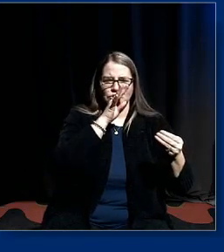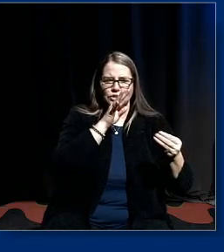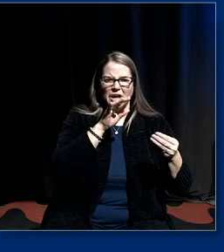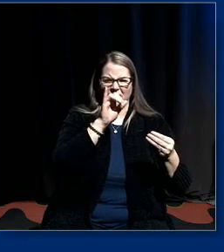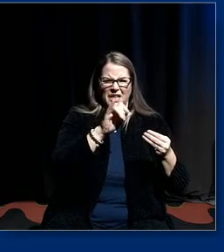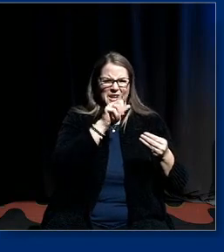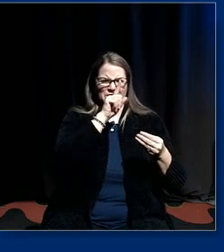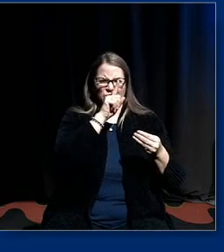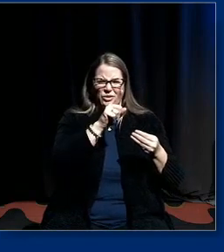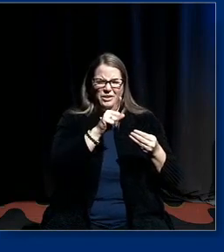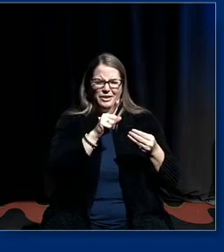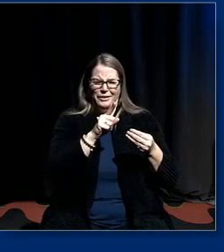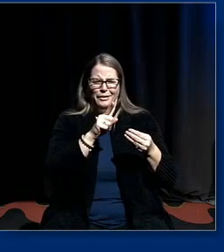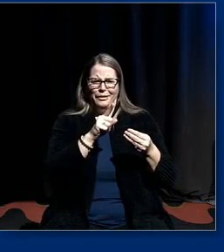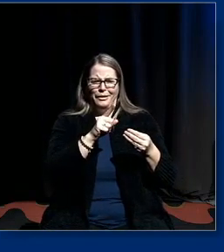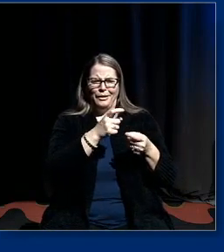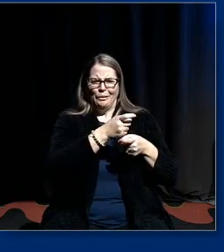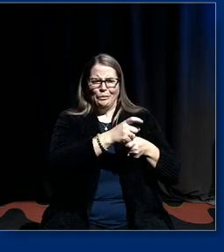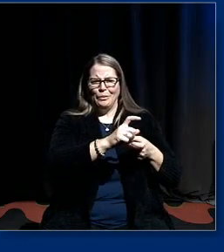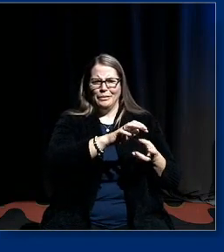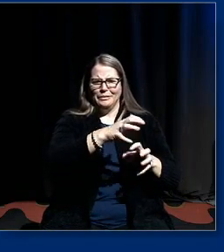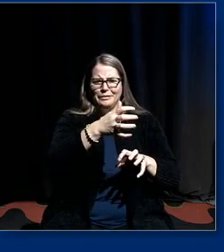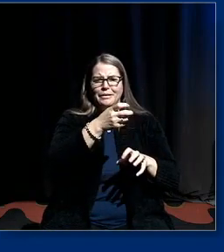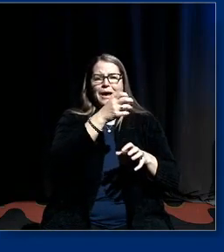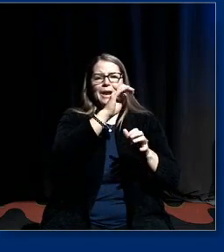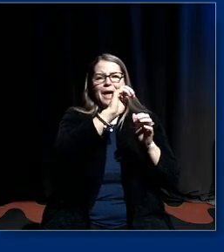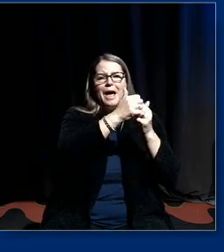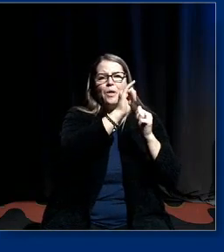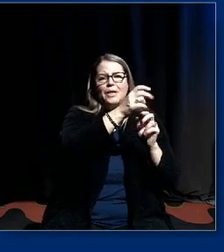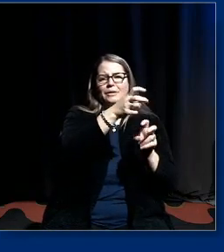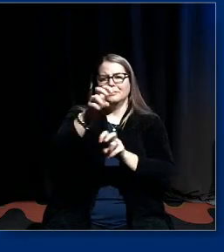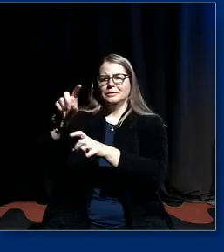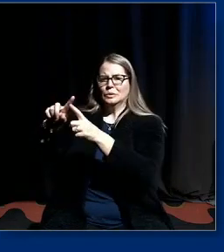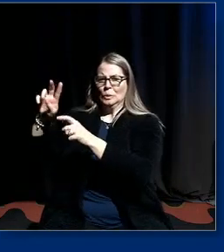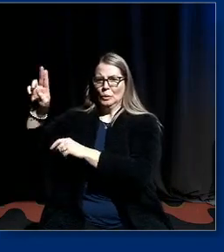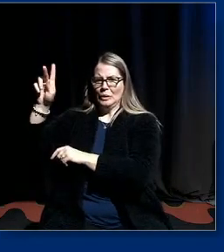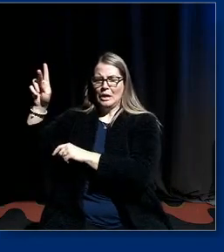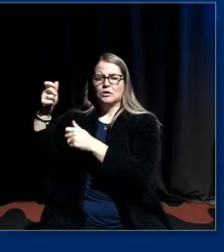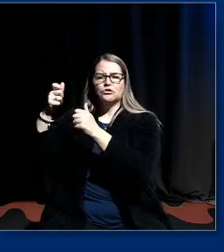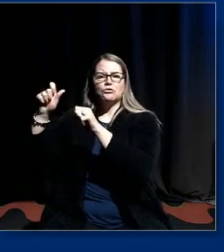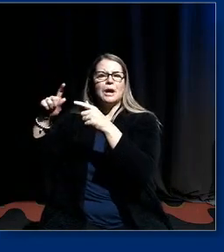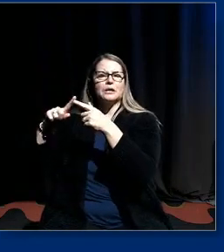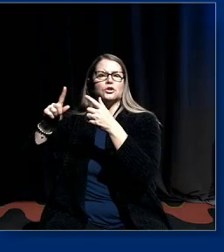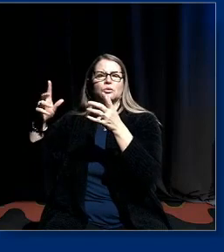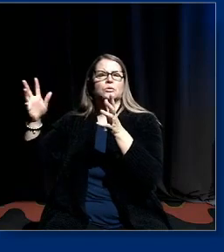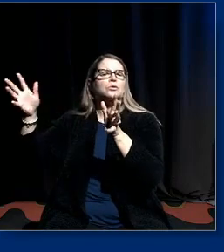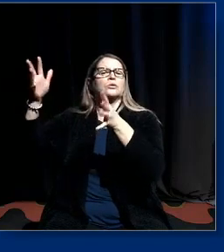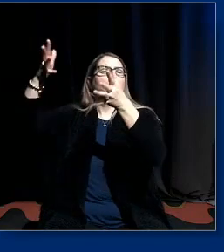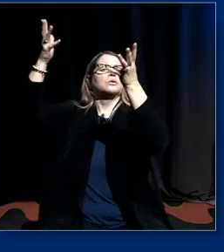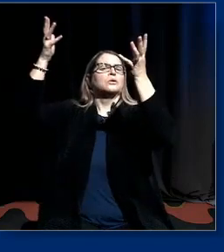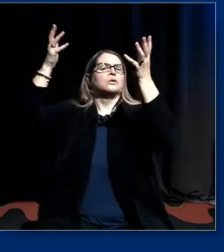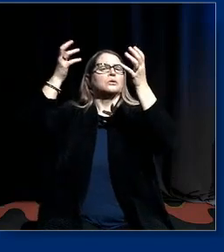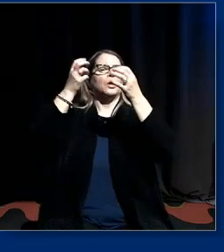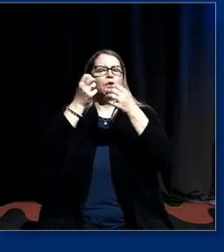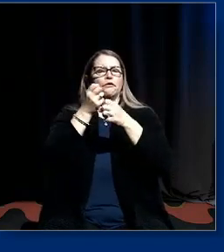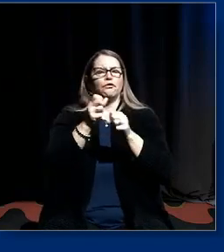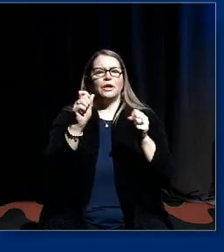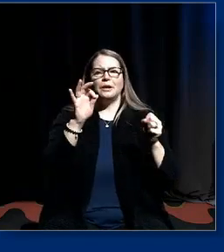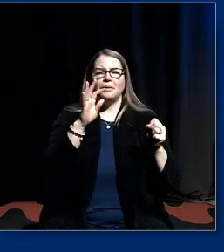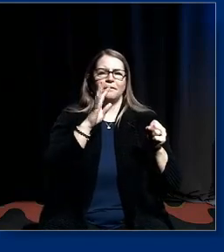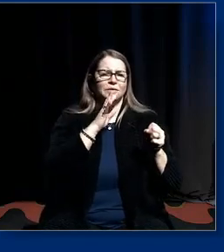are very much now being transposed into the uk they're trying to whip up a freedom of speech crisis where none exists